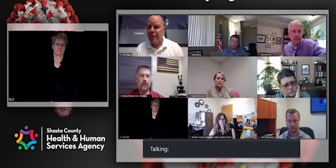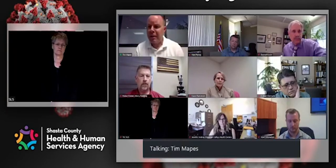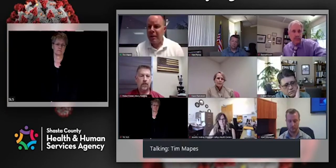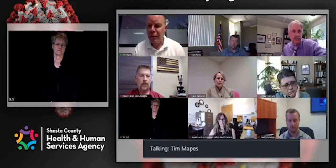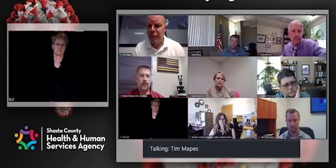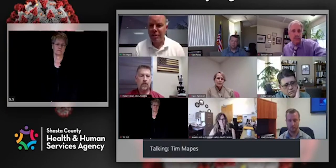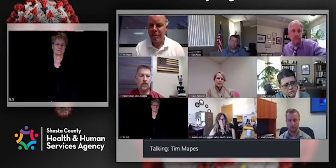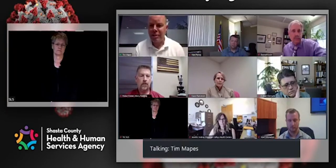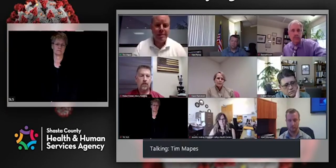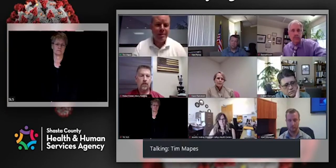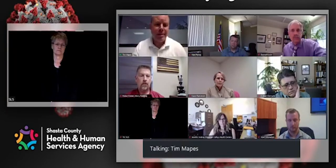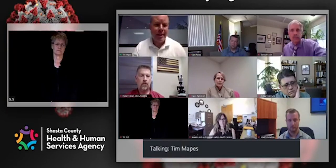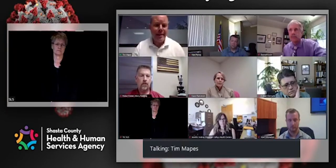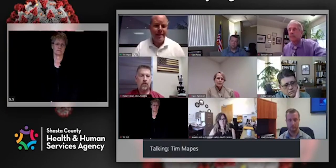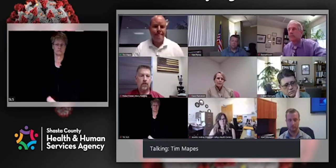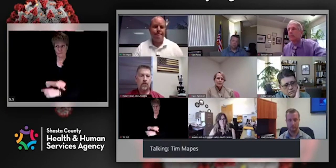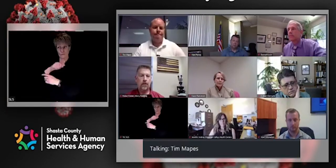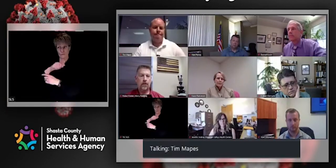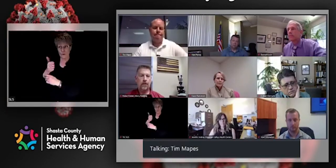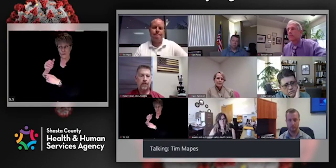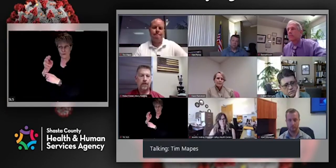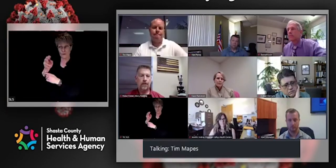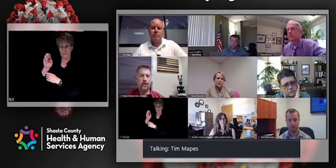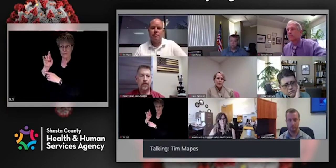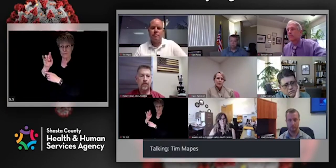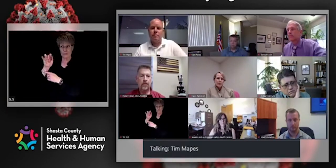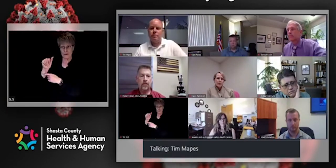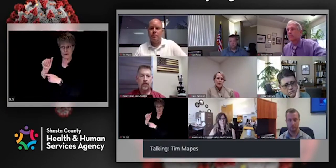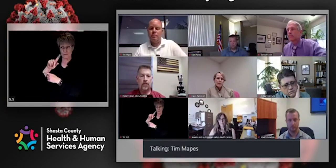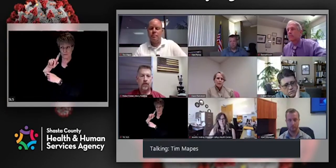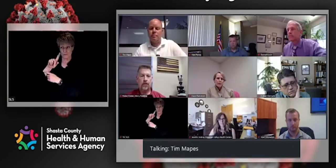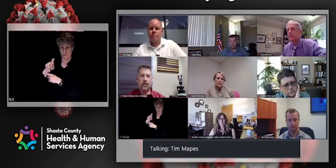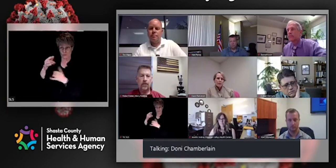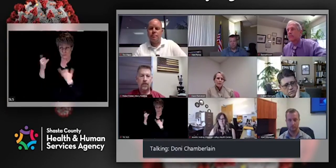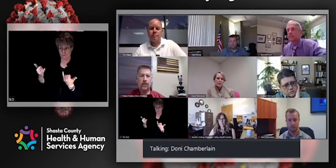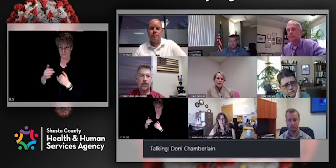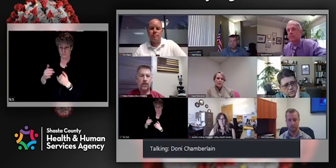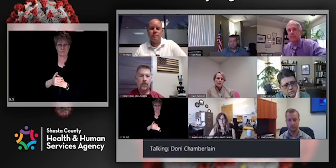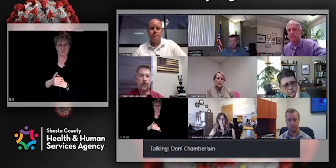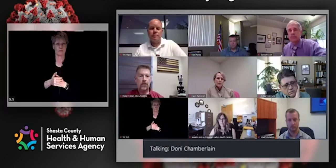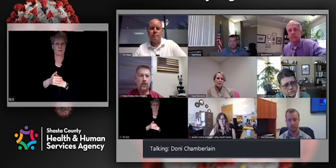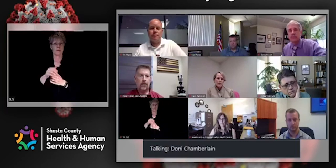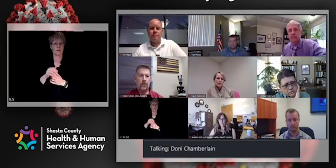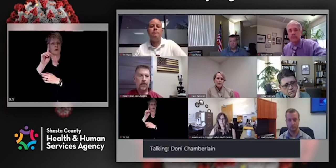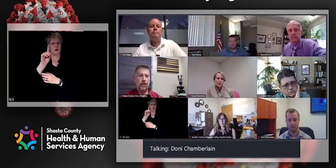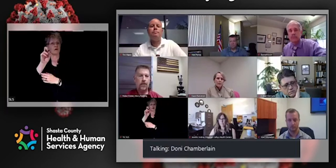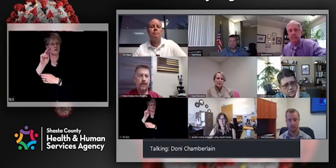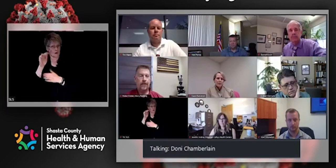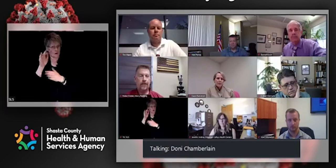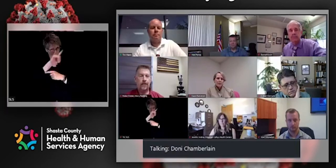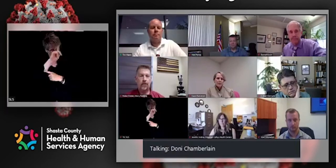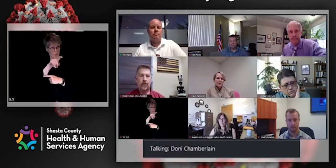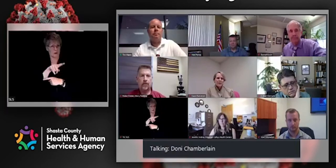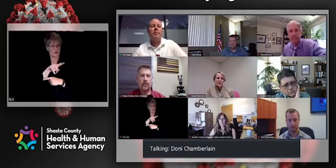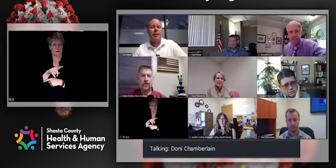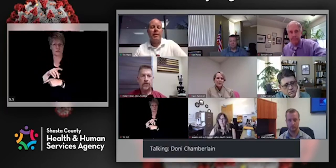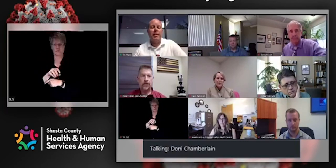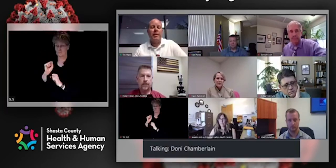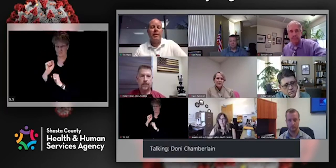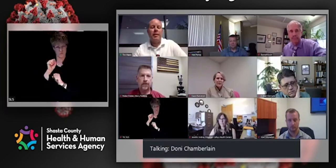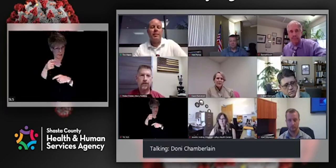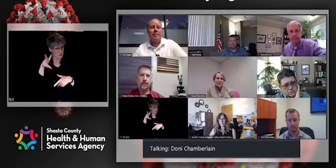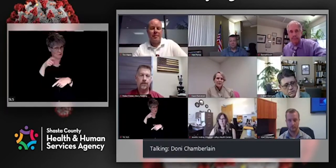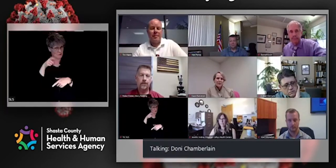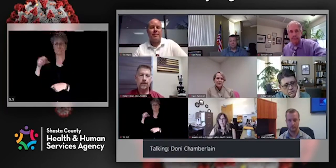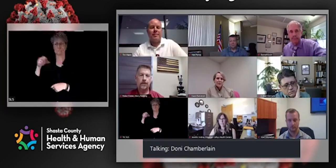Any other media questions today? I do. Can you hear me? Okay. Good morning.